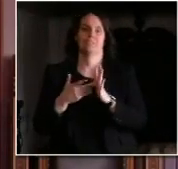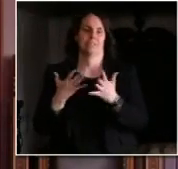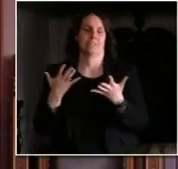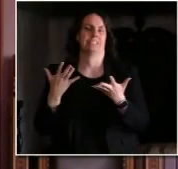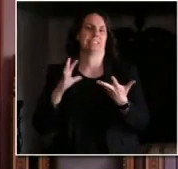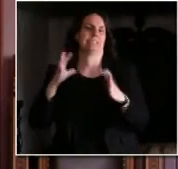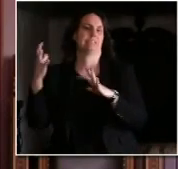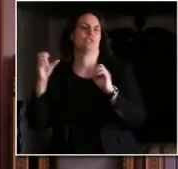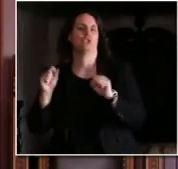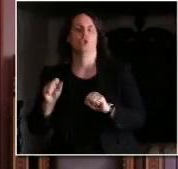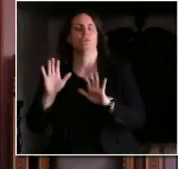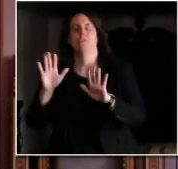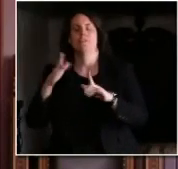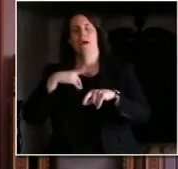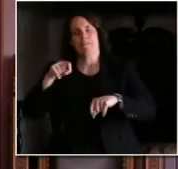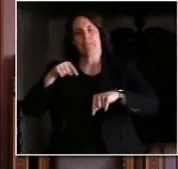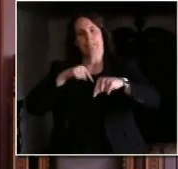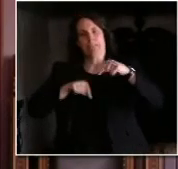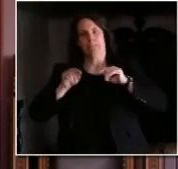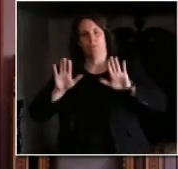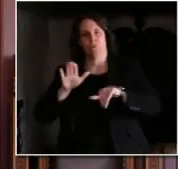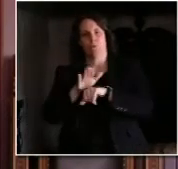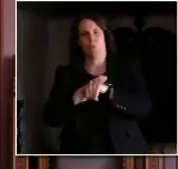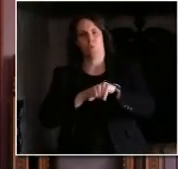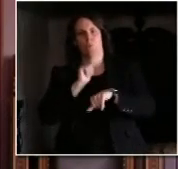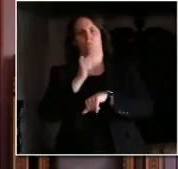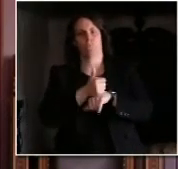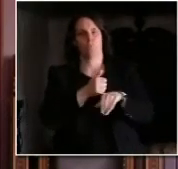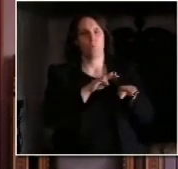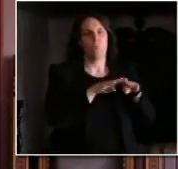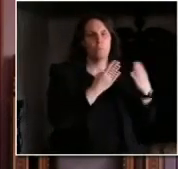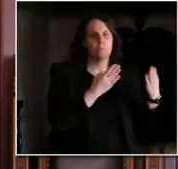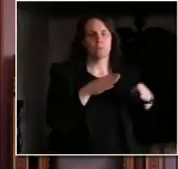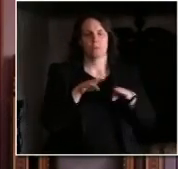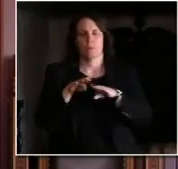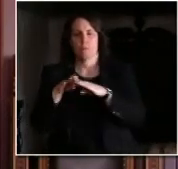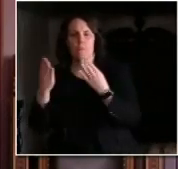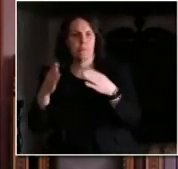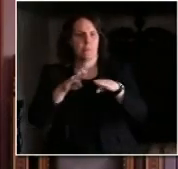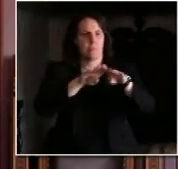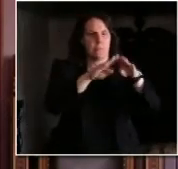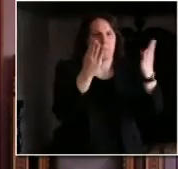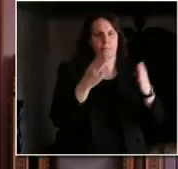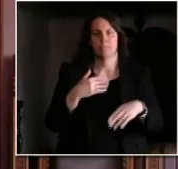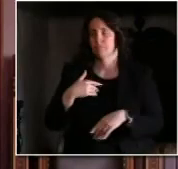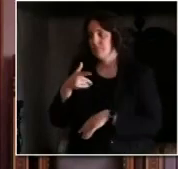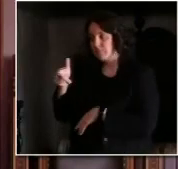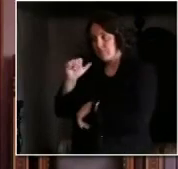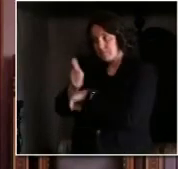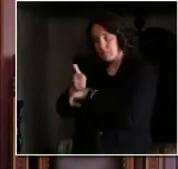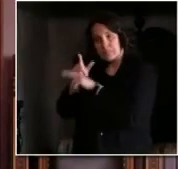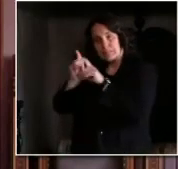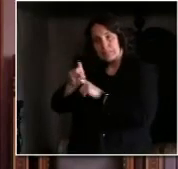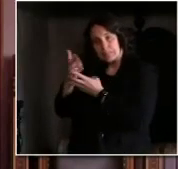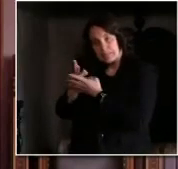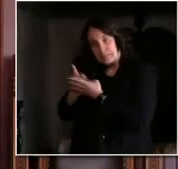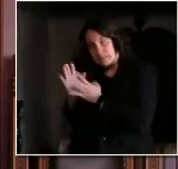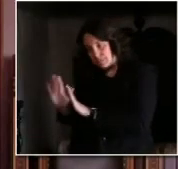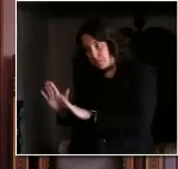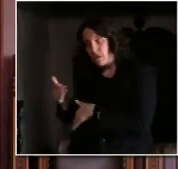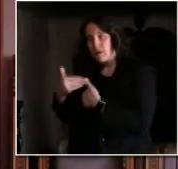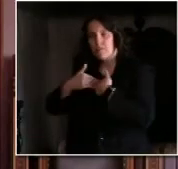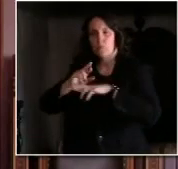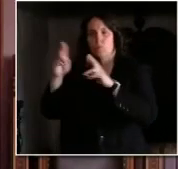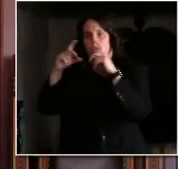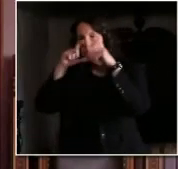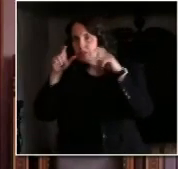way, that we need to have more testing, we need to have more PPE, we need to have more